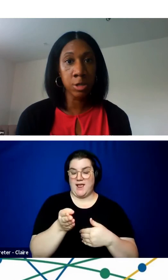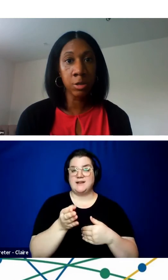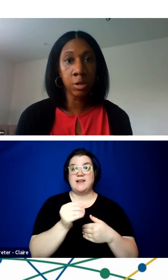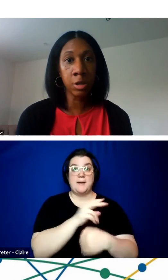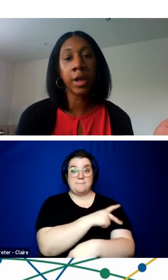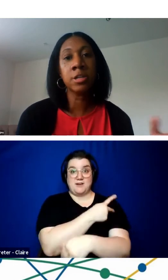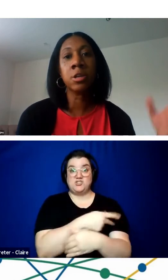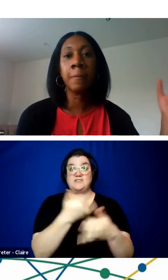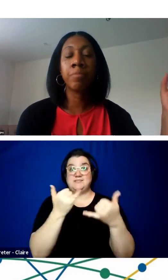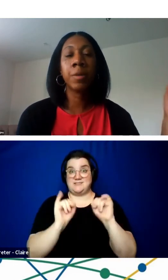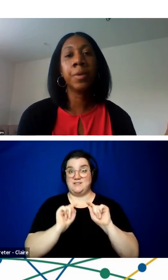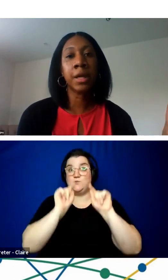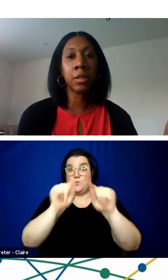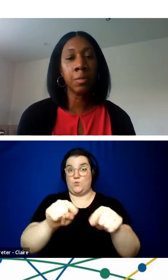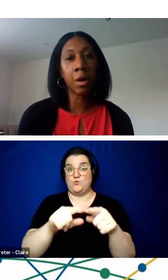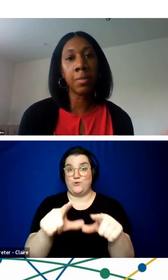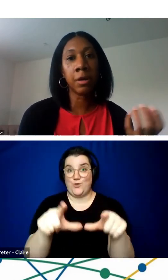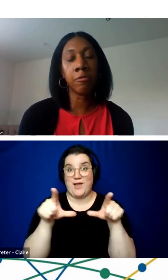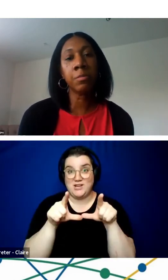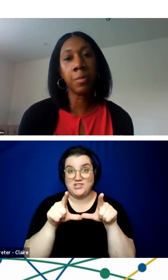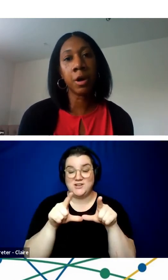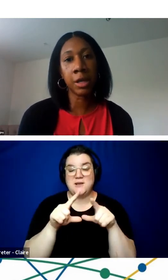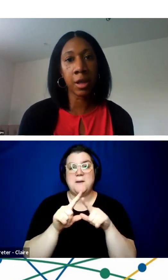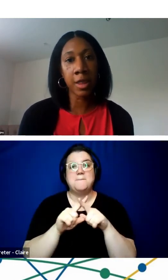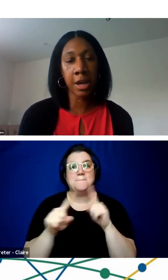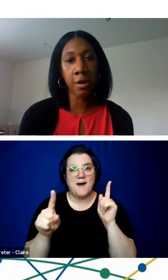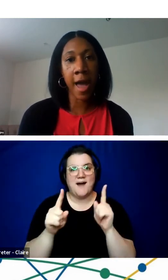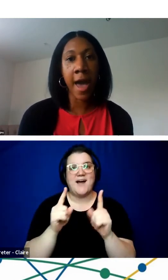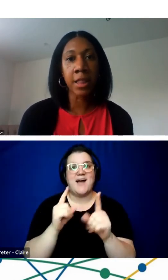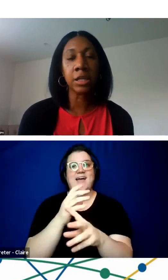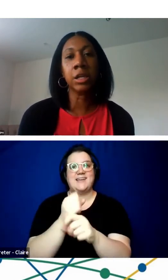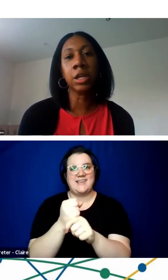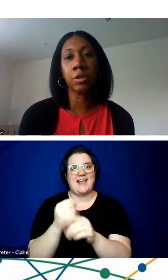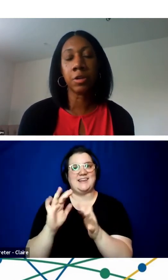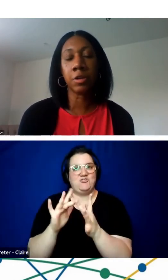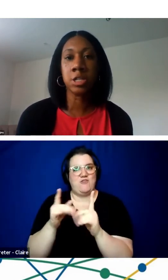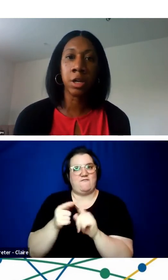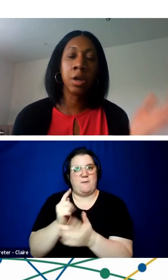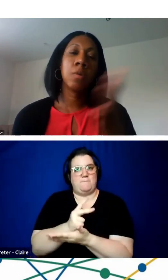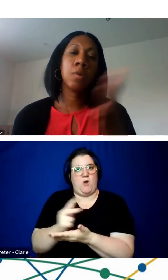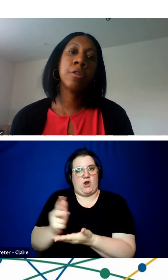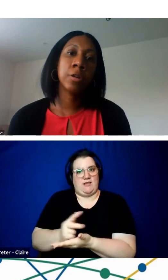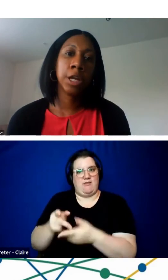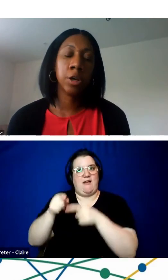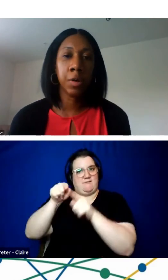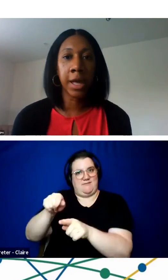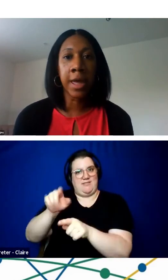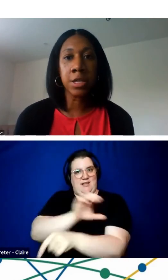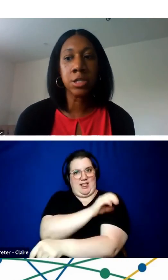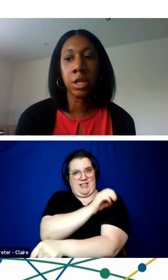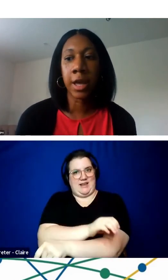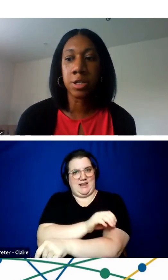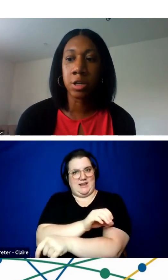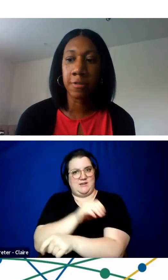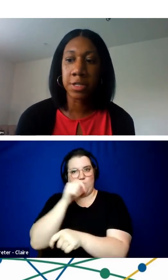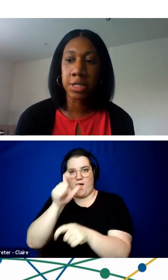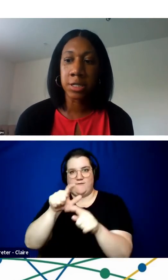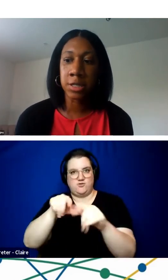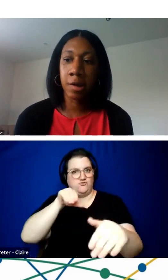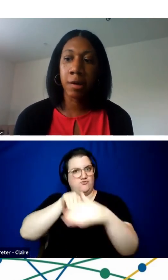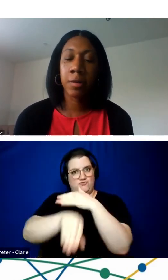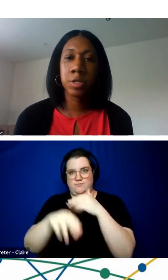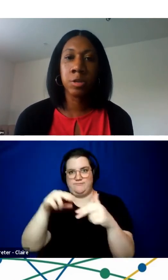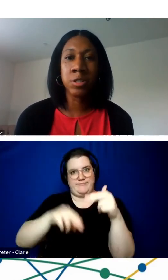come to the location, but get the broadband from the parking lot there at the clinic location, rather than going in to get